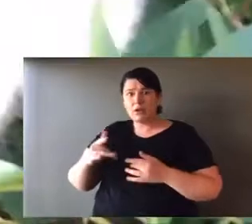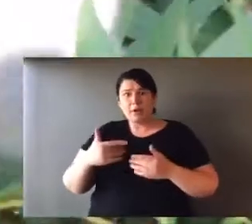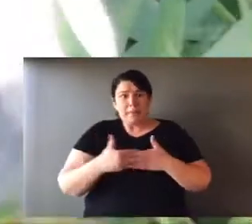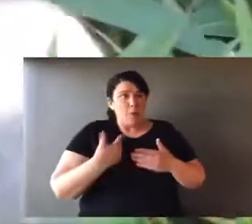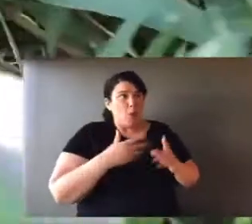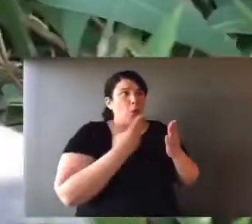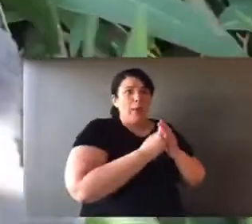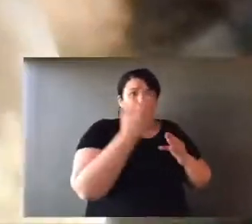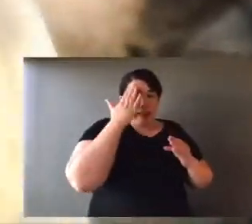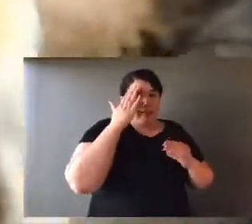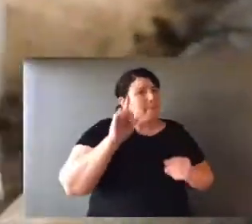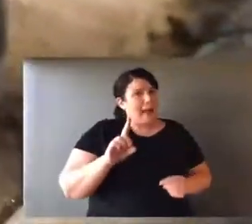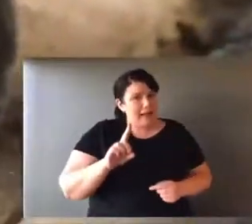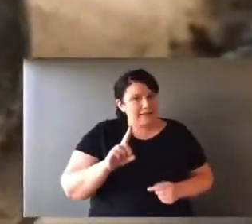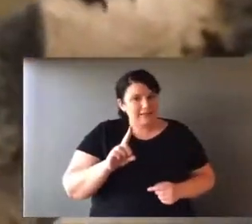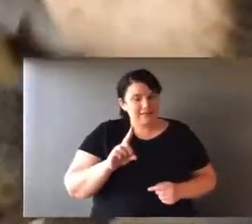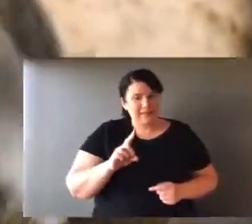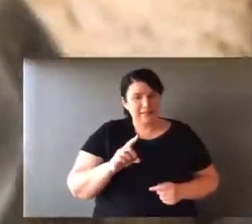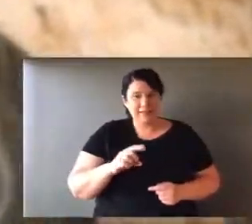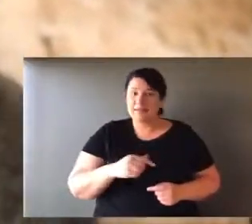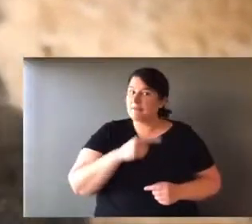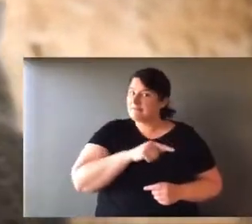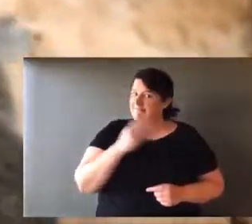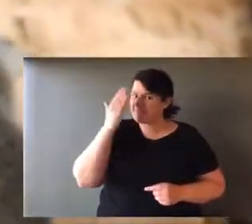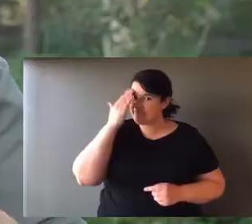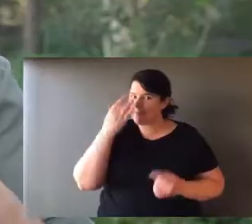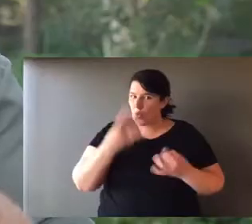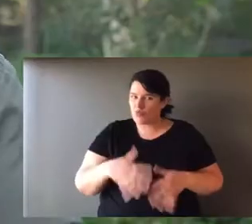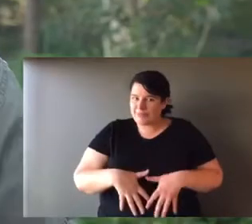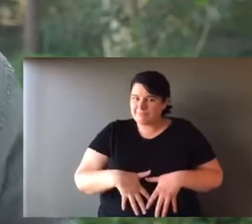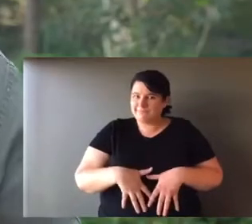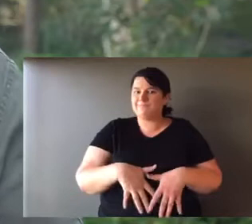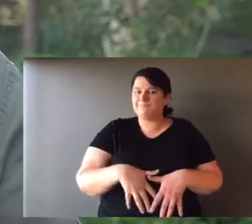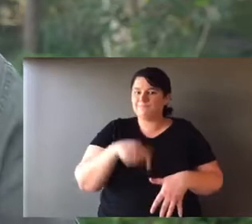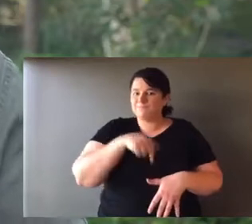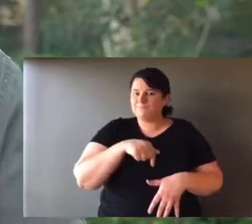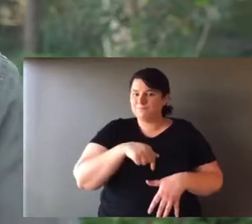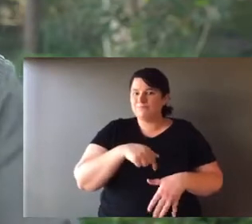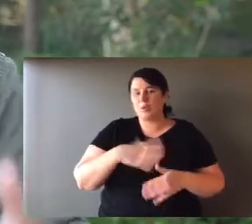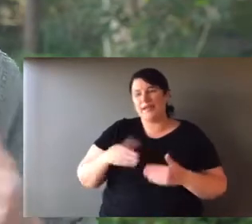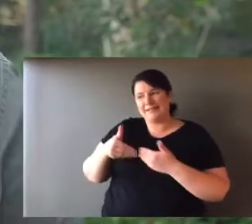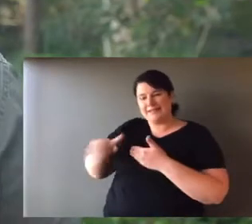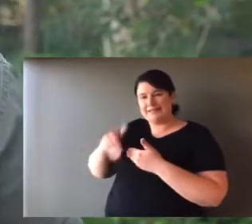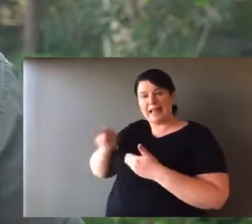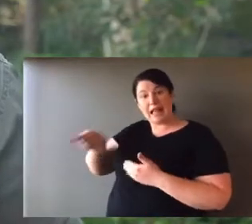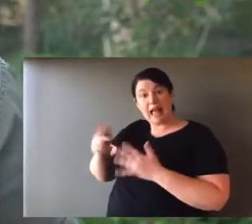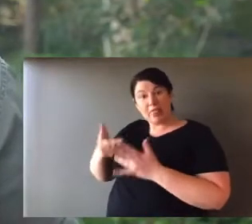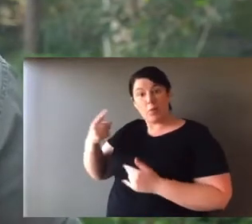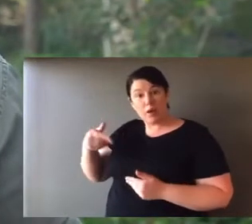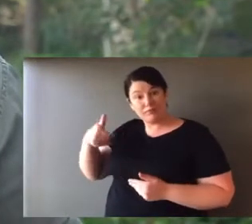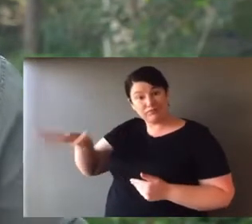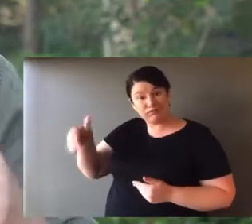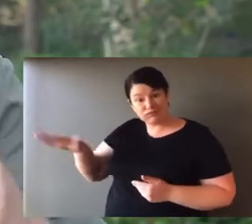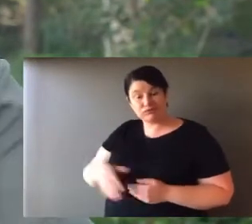will distance. Now the joey doesn't want to leave its mum. But by this time. Something has already happened. Mum has another joey inside the pouch.